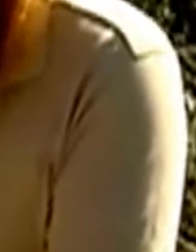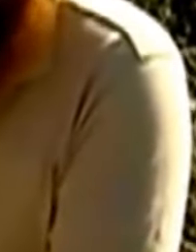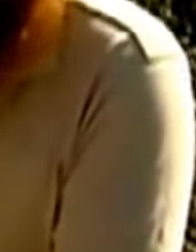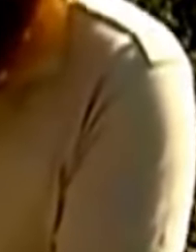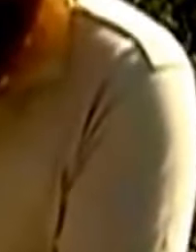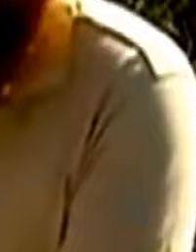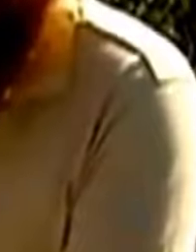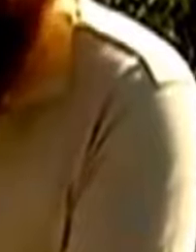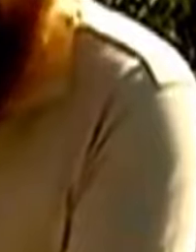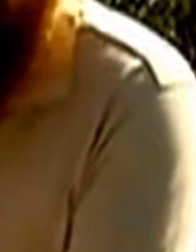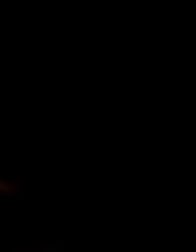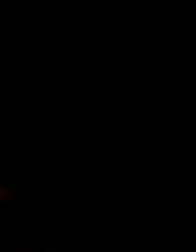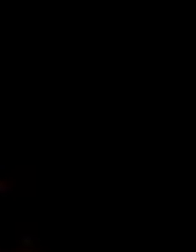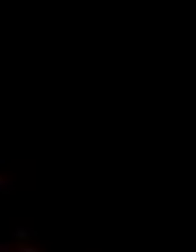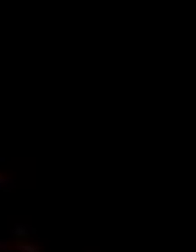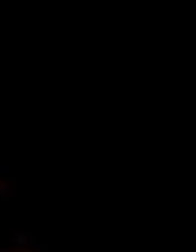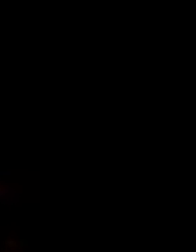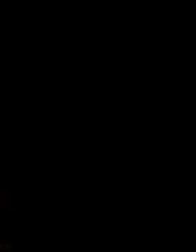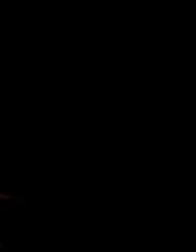except in our water systems.